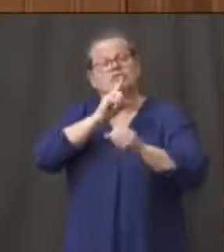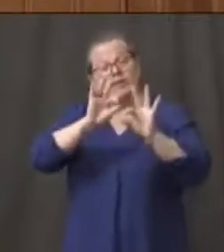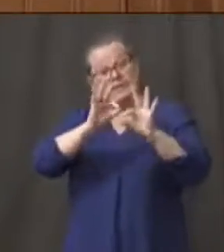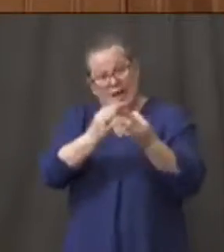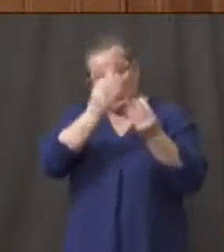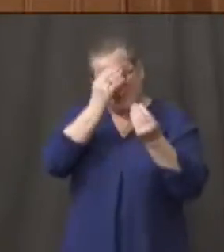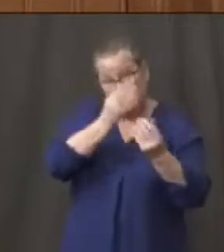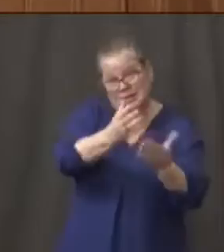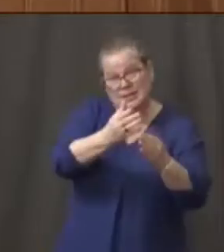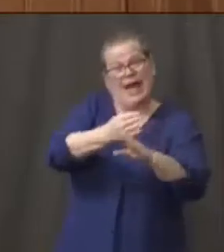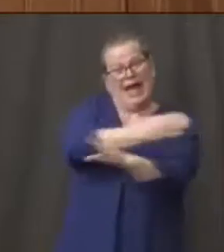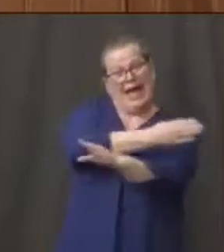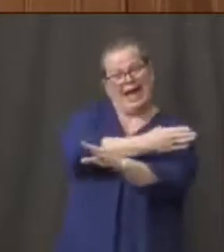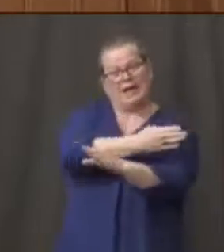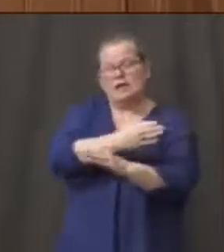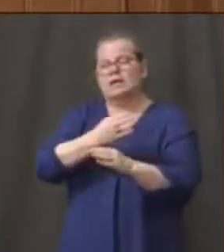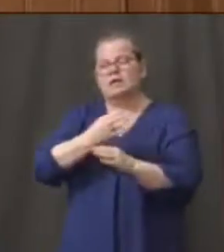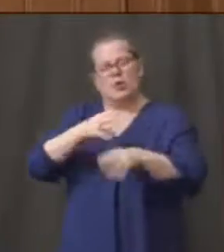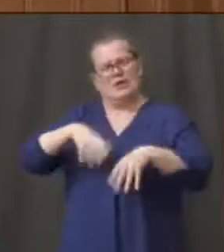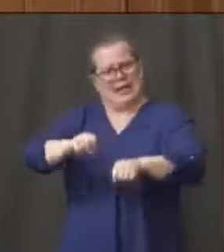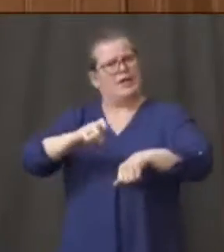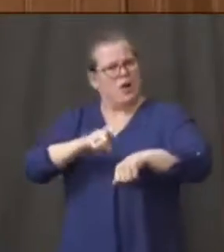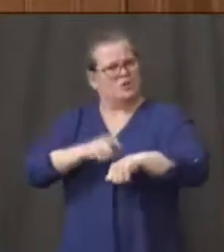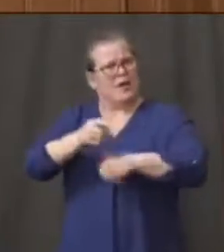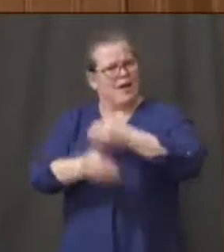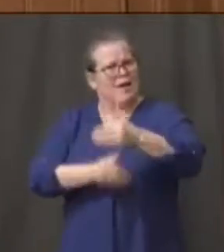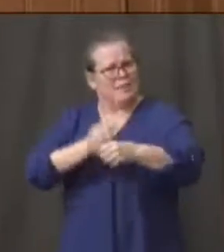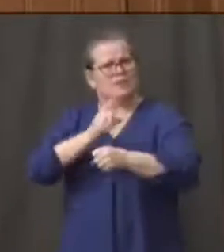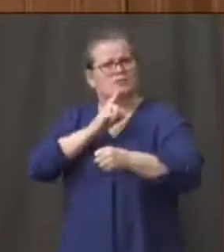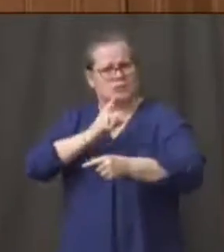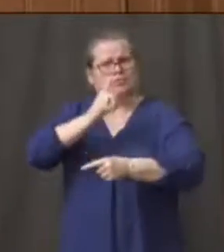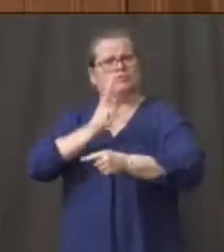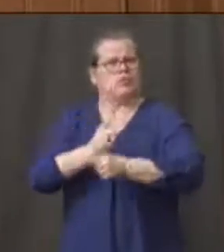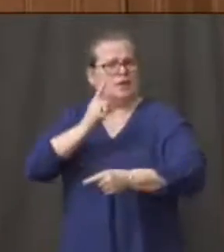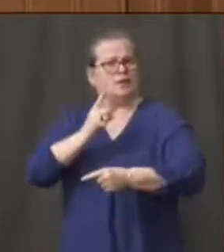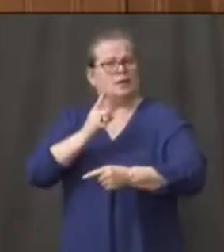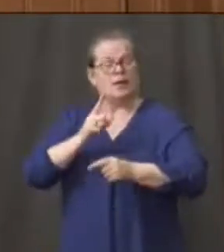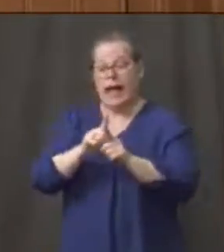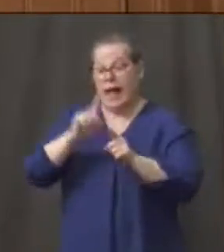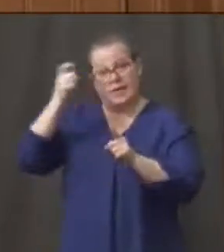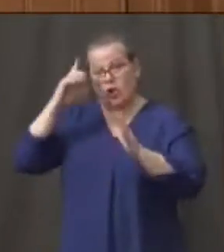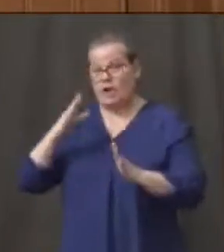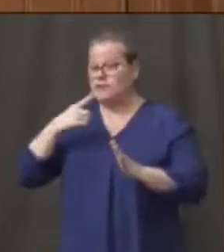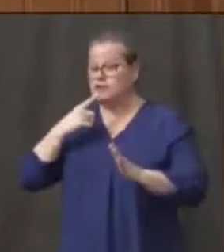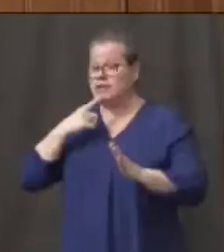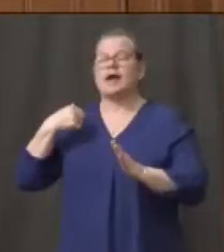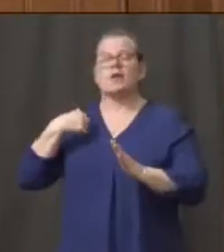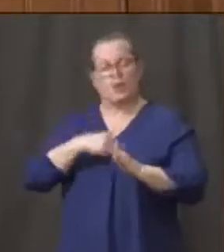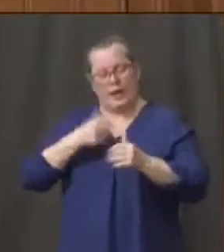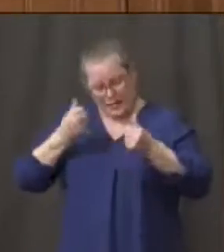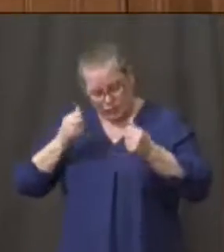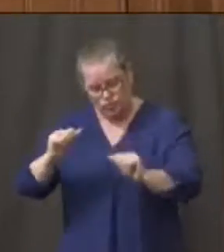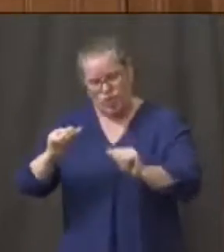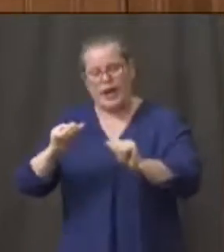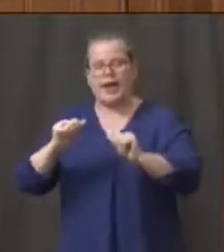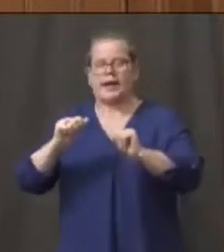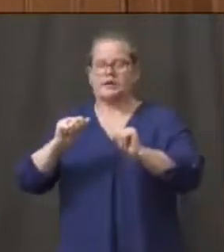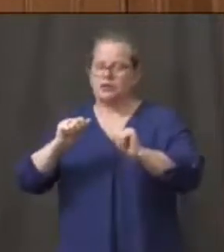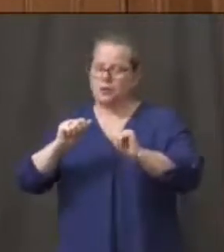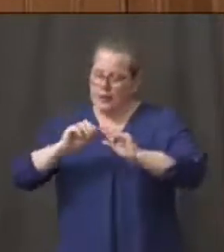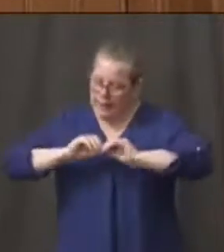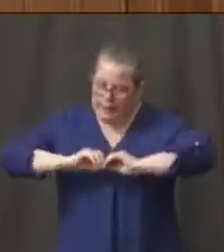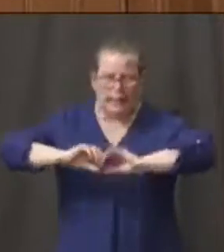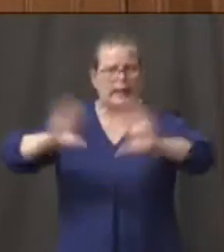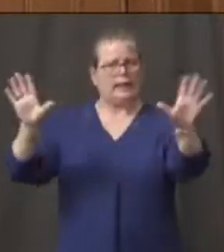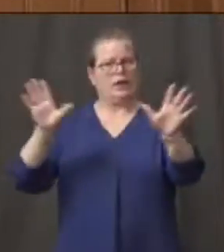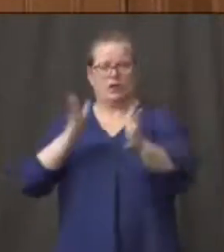that exactly correct before we publish it. But as the governor said, we have tried it every turn through this crisis to be exceptionally transparent and share